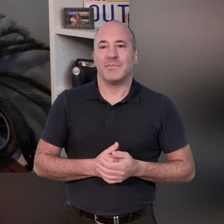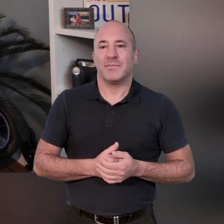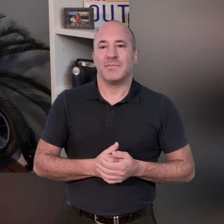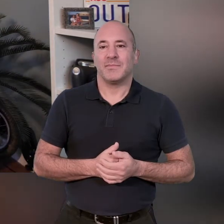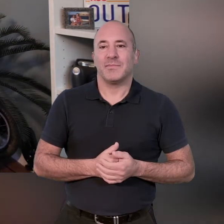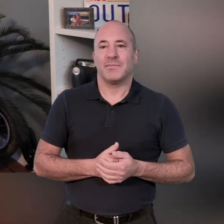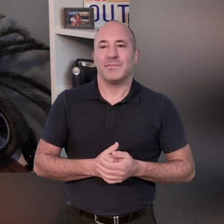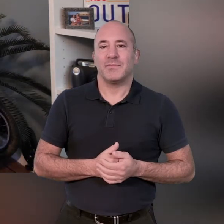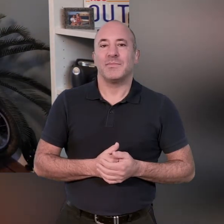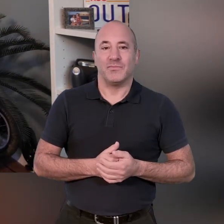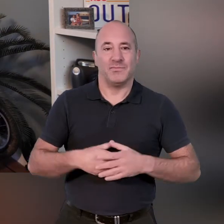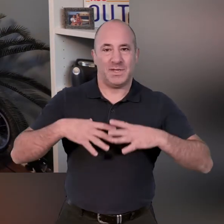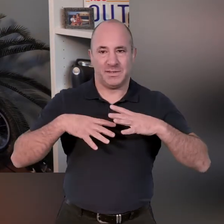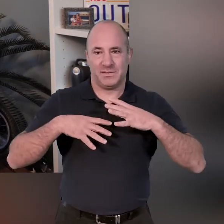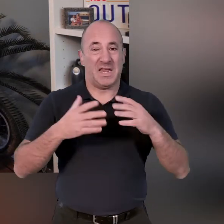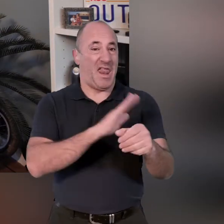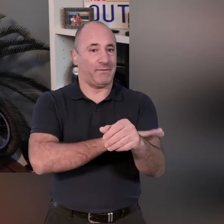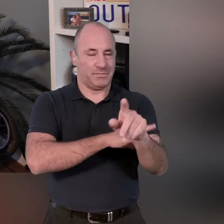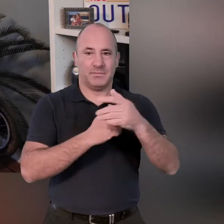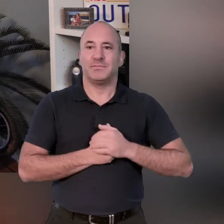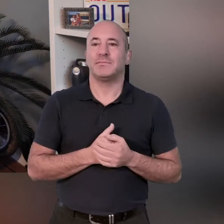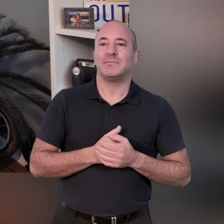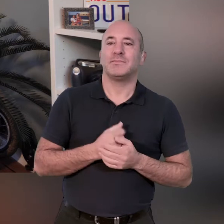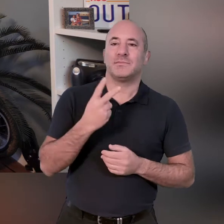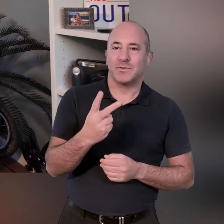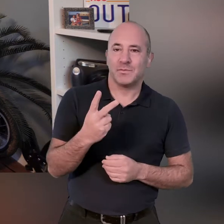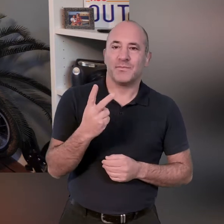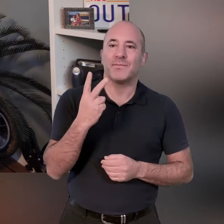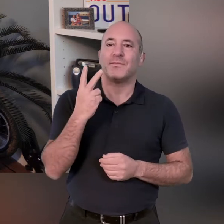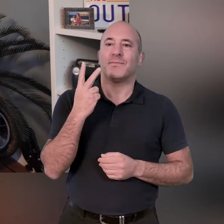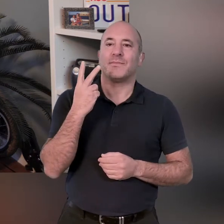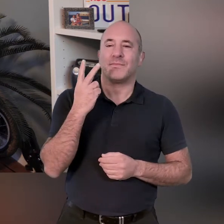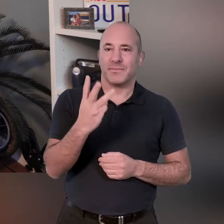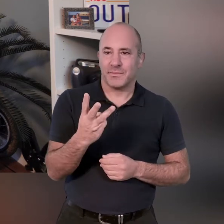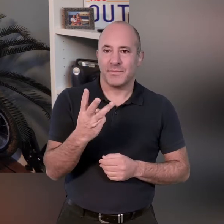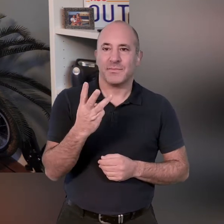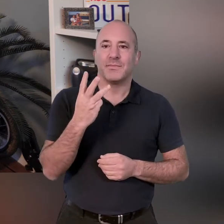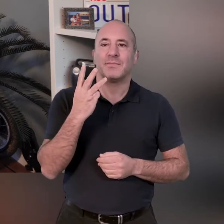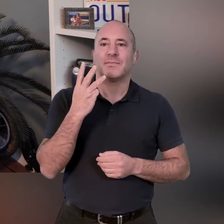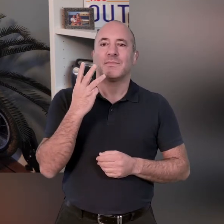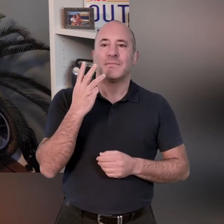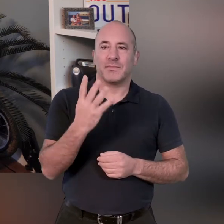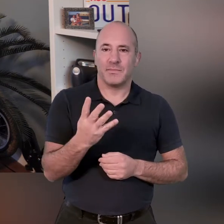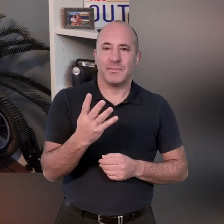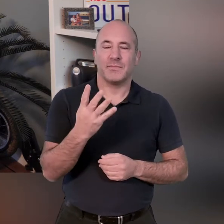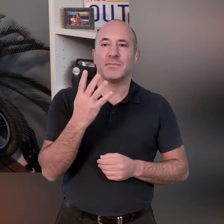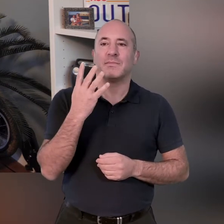and then going overhead one two three